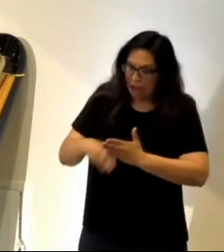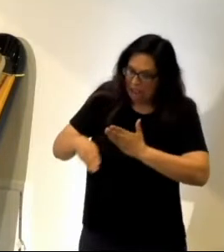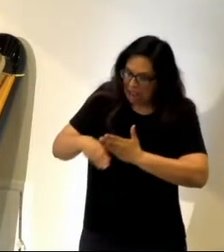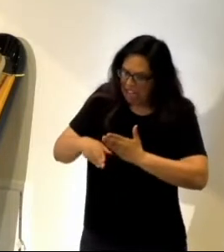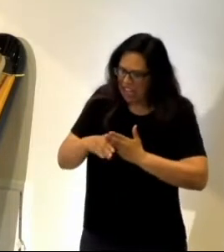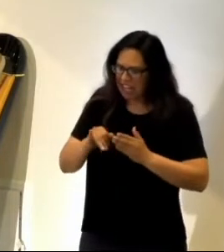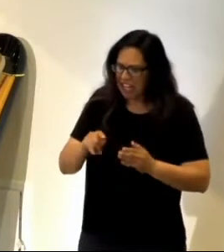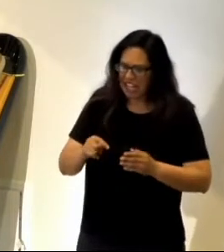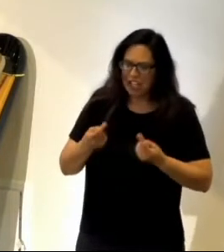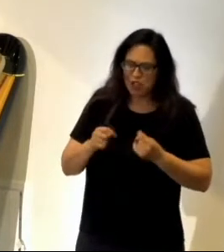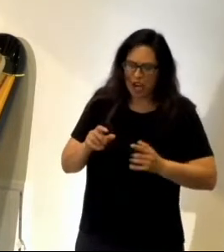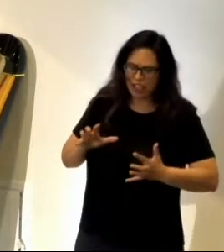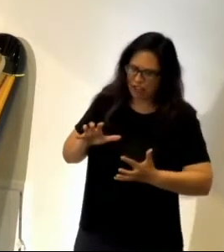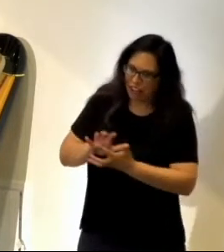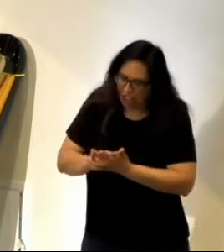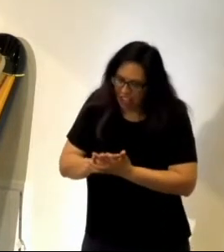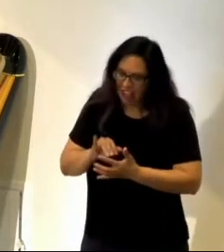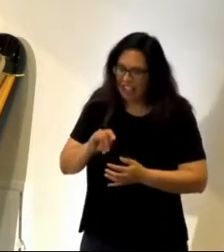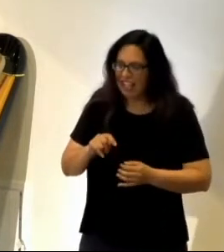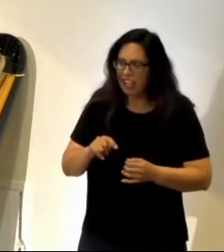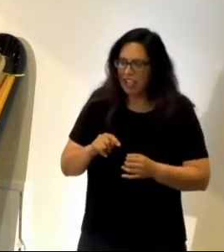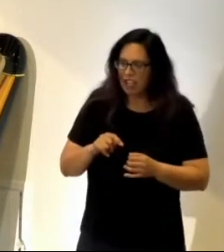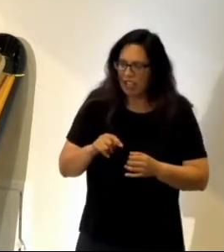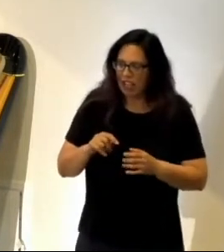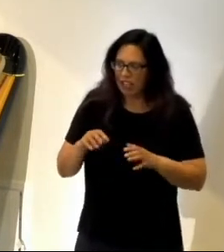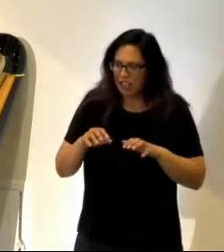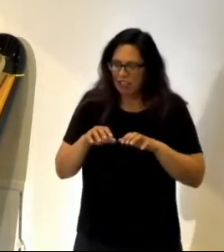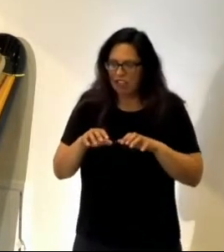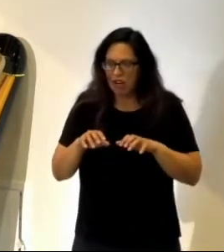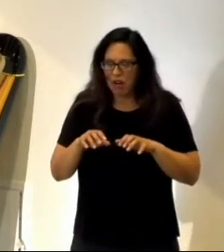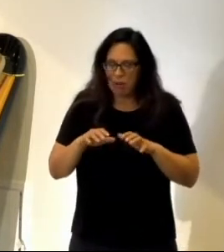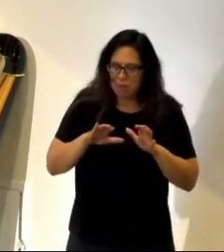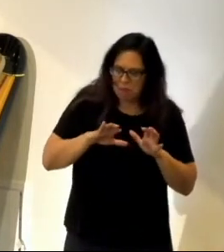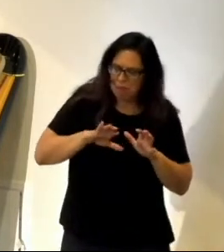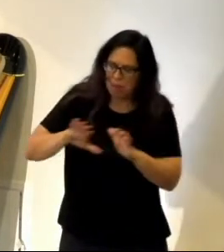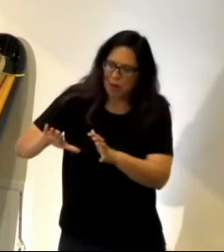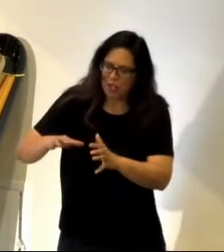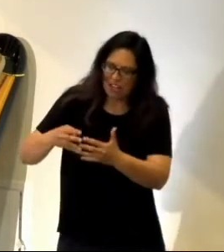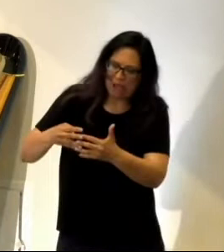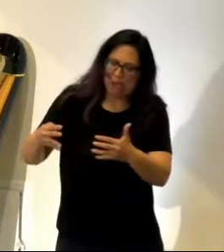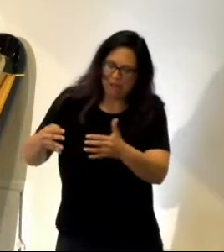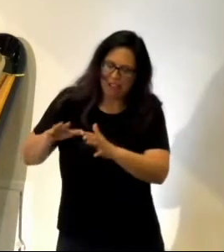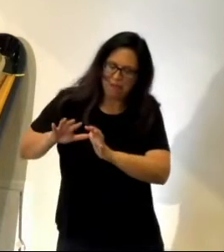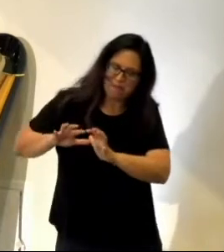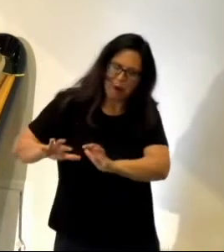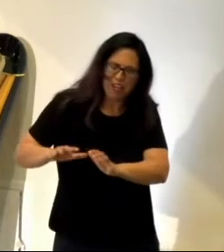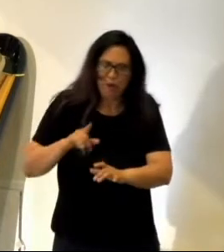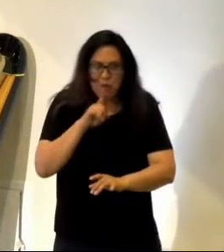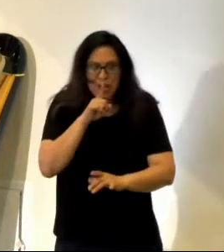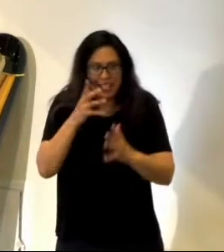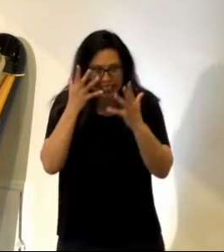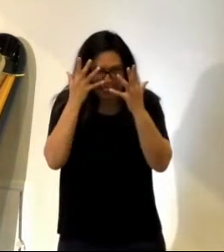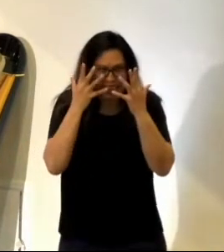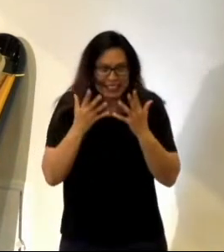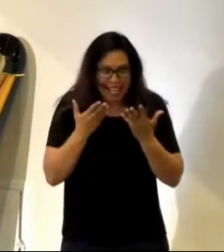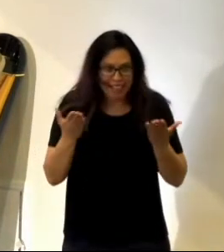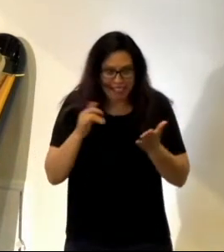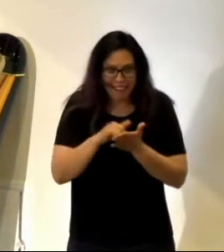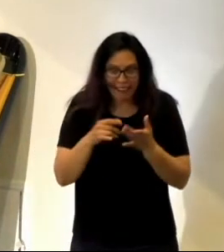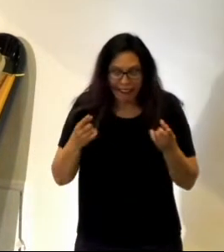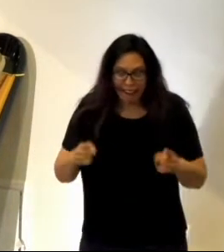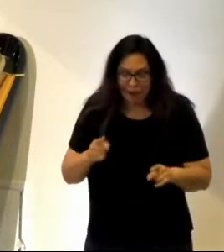they'll try and squish it. And they'll, like, shoulder it up against the pen. It is literally the saddest thing in the world, right?